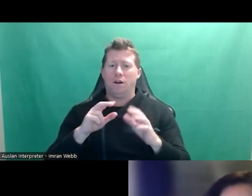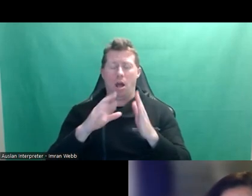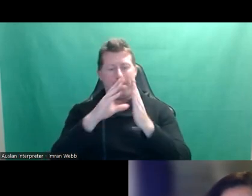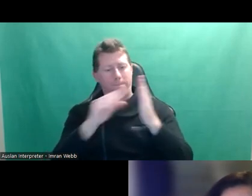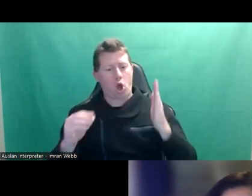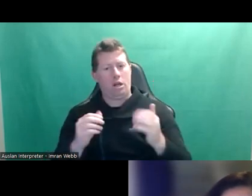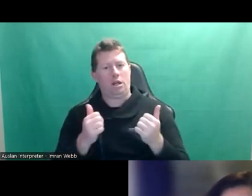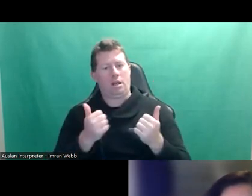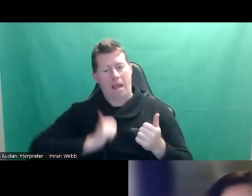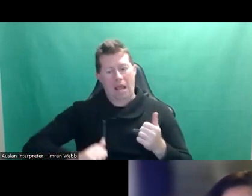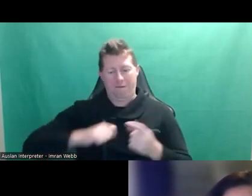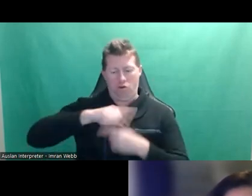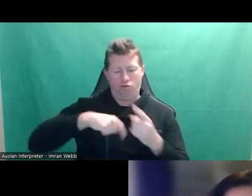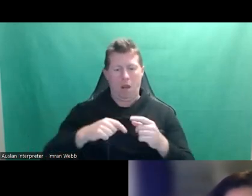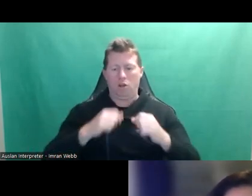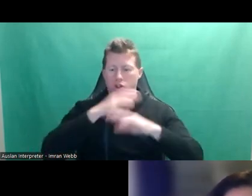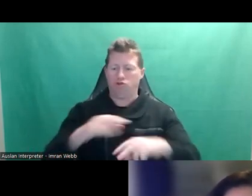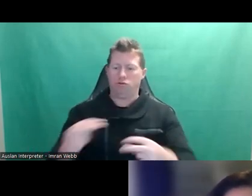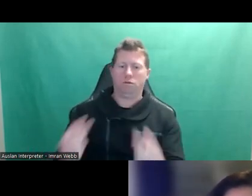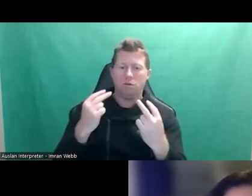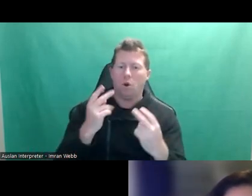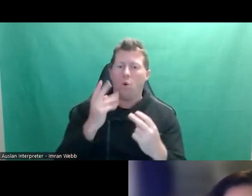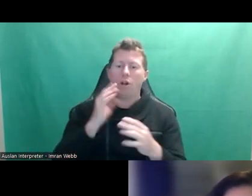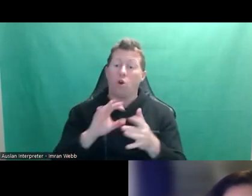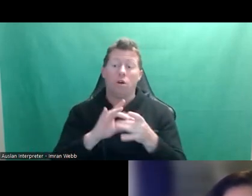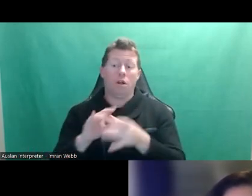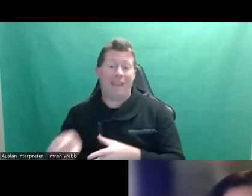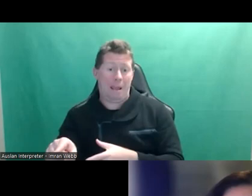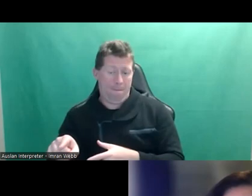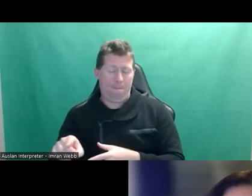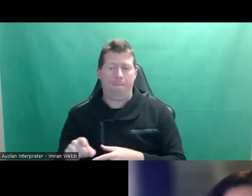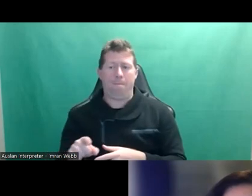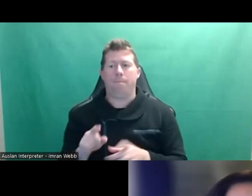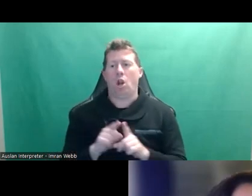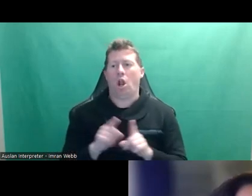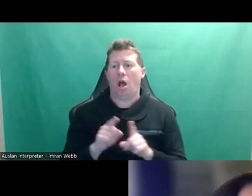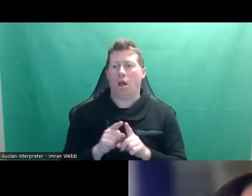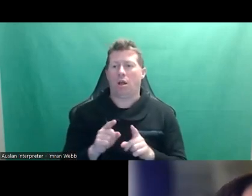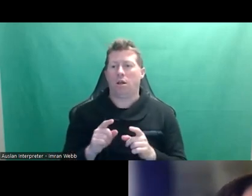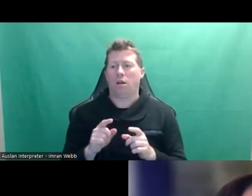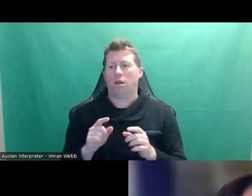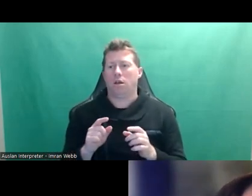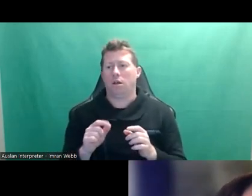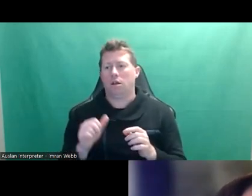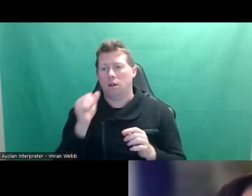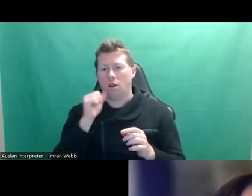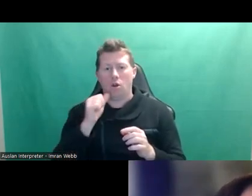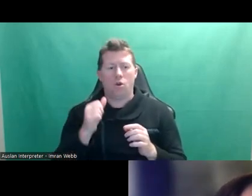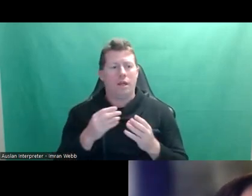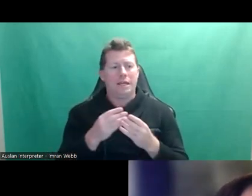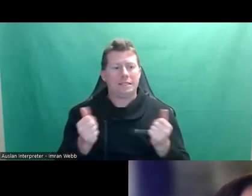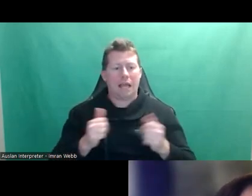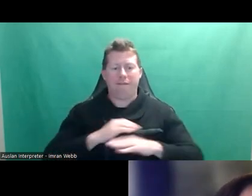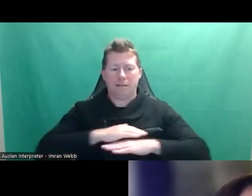behaviours around your children when it's things not related to them, you know, ensuring as well that there's safe space for children